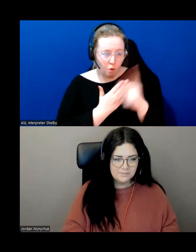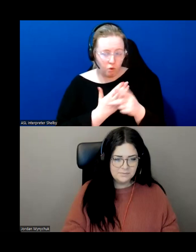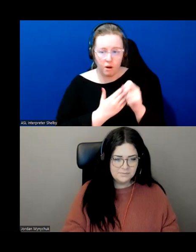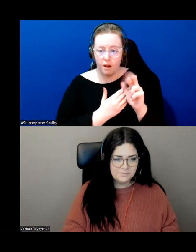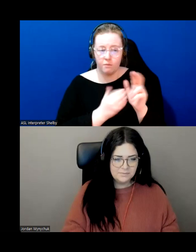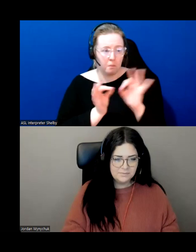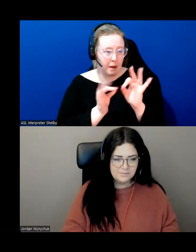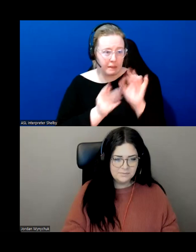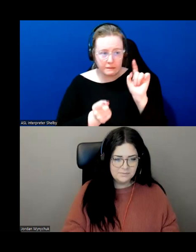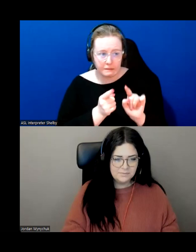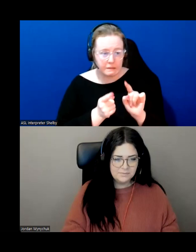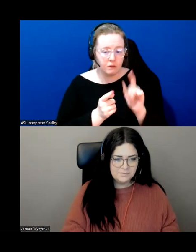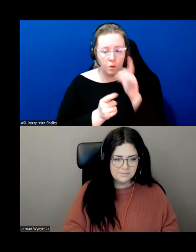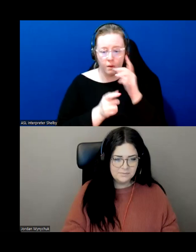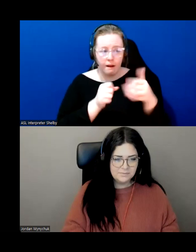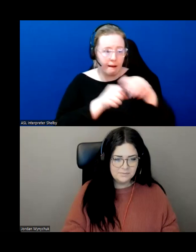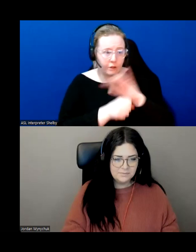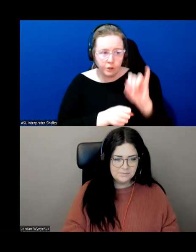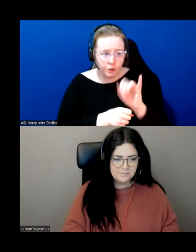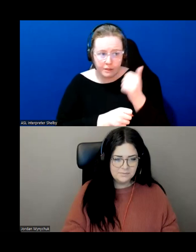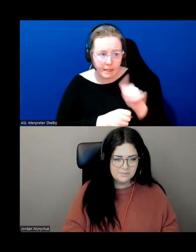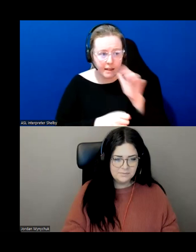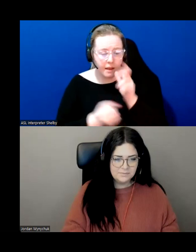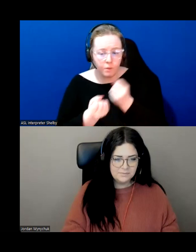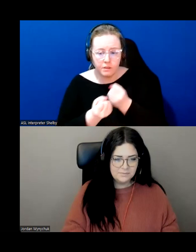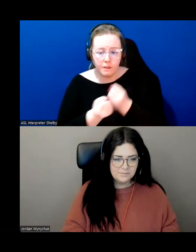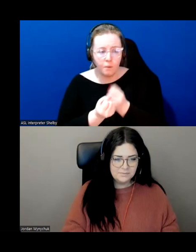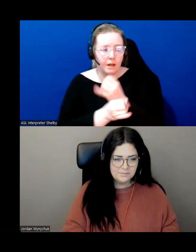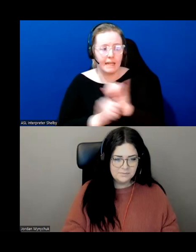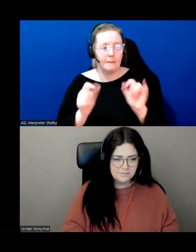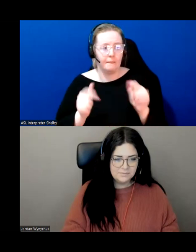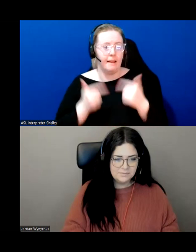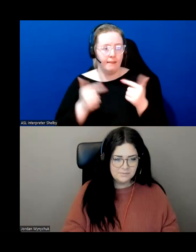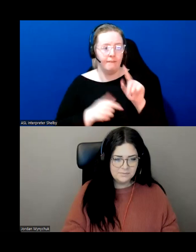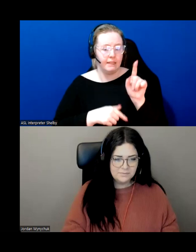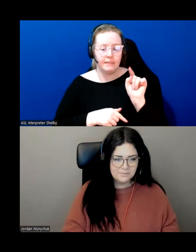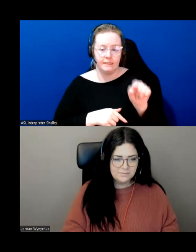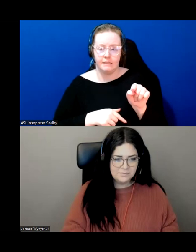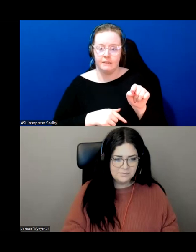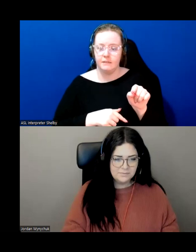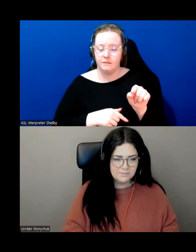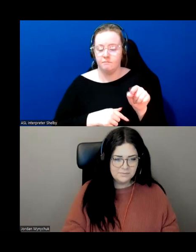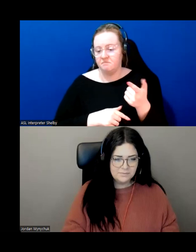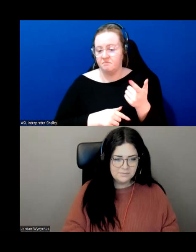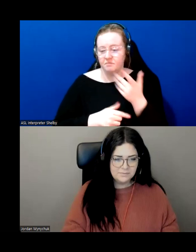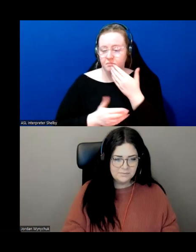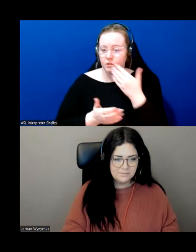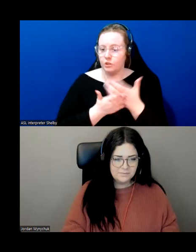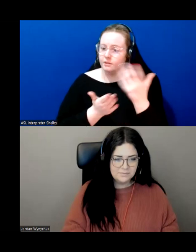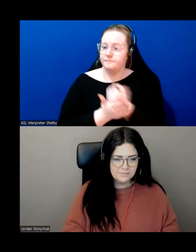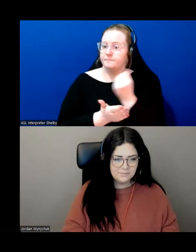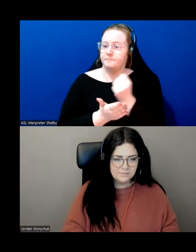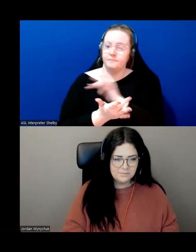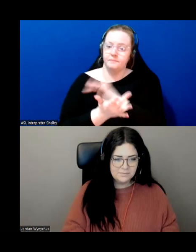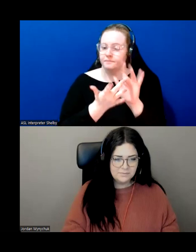cover devices that supports safe independent living so it's always nice to follow up with your healthcare